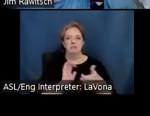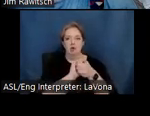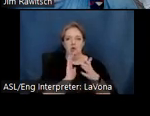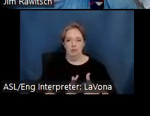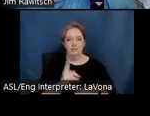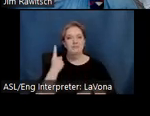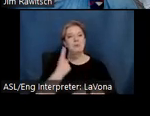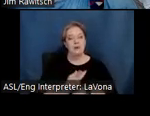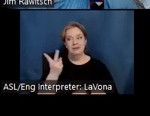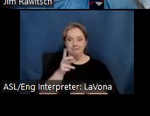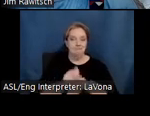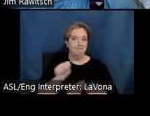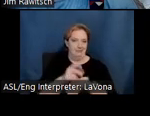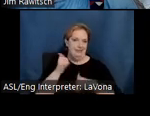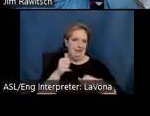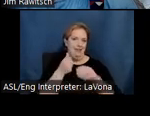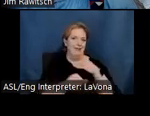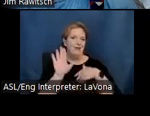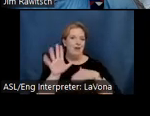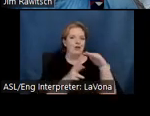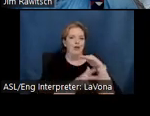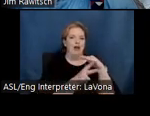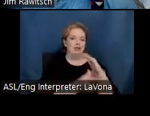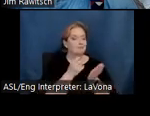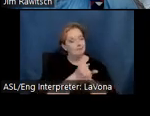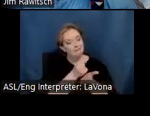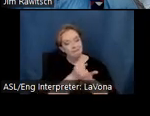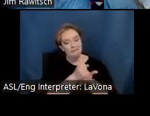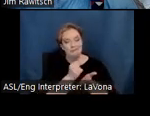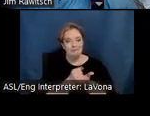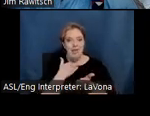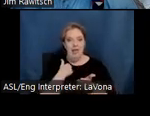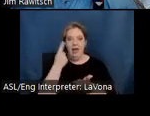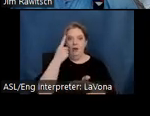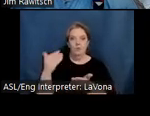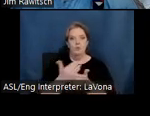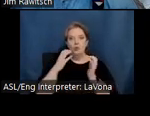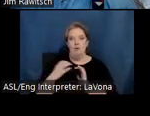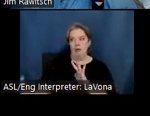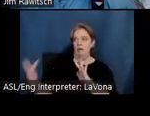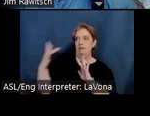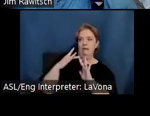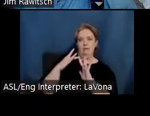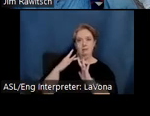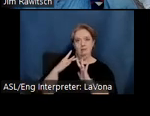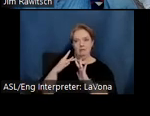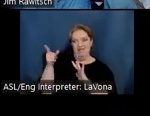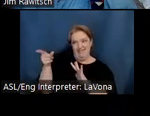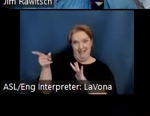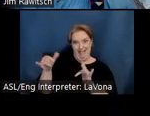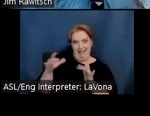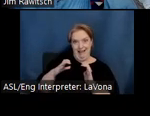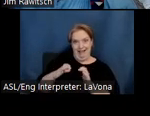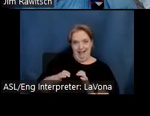they received a call from a new client whose arrival on the scene would change their lives forever. He